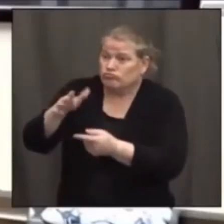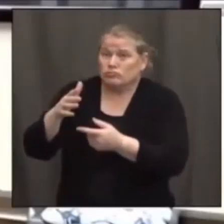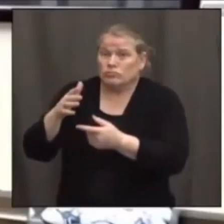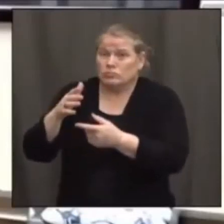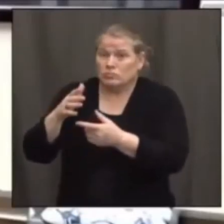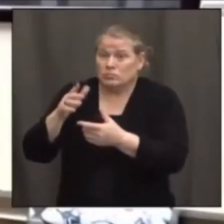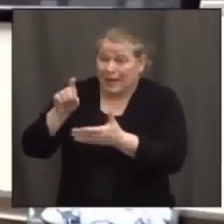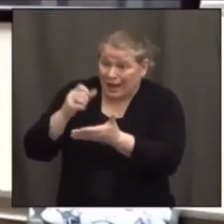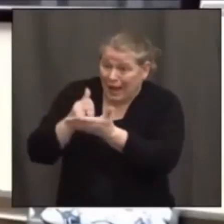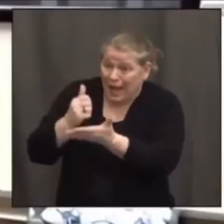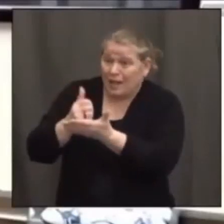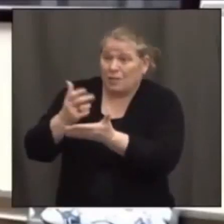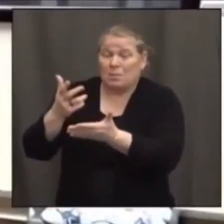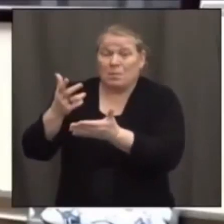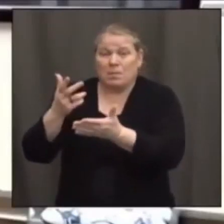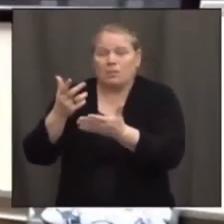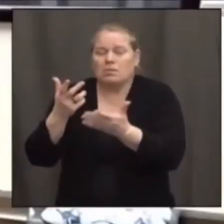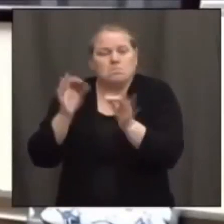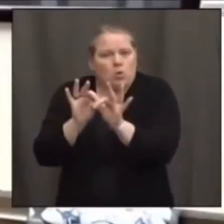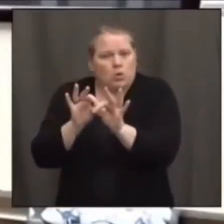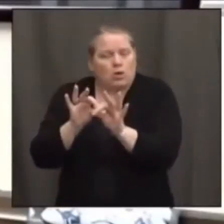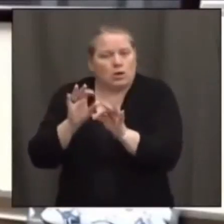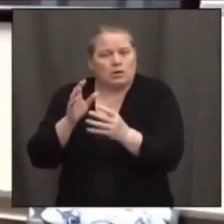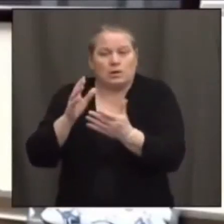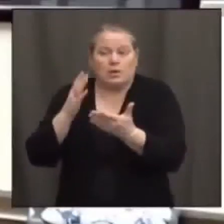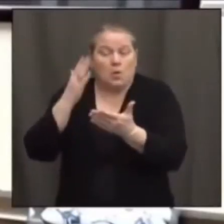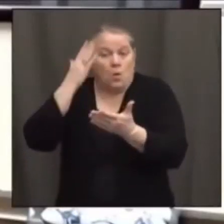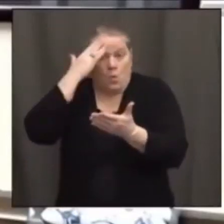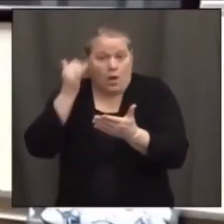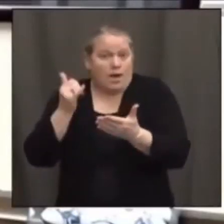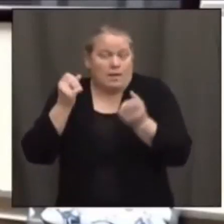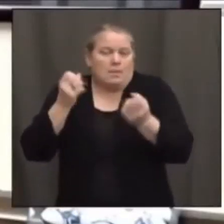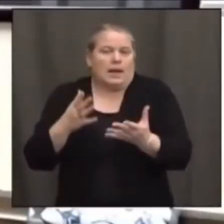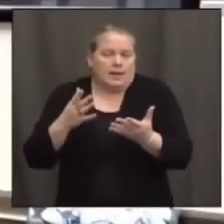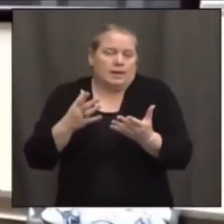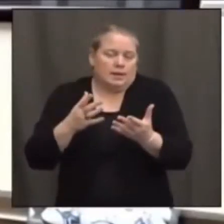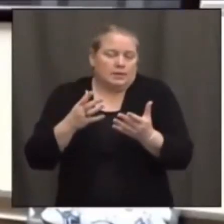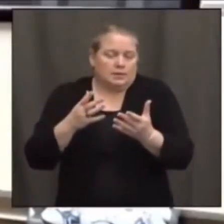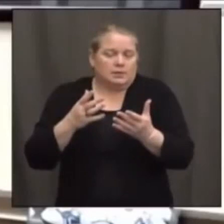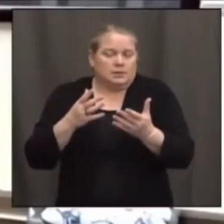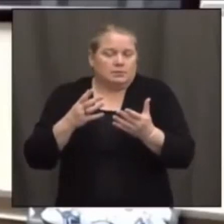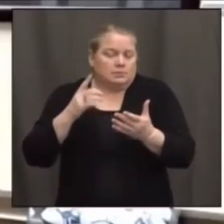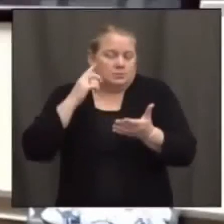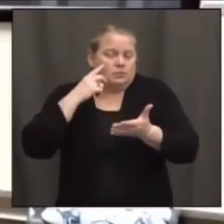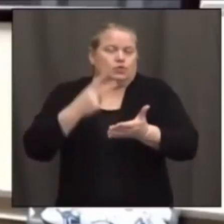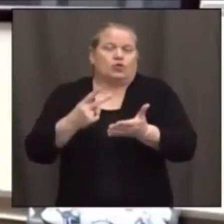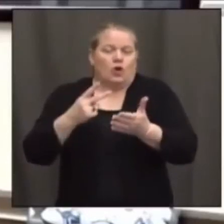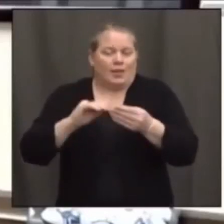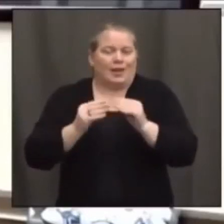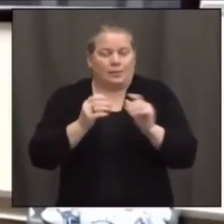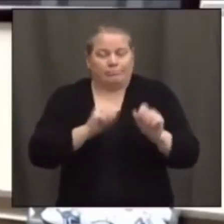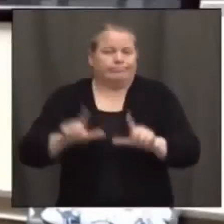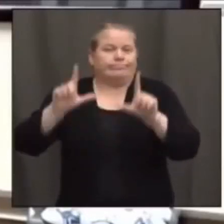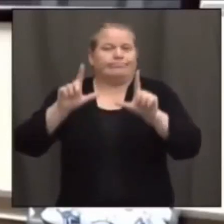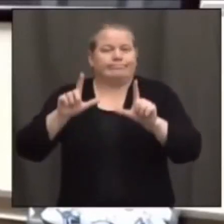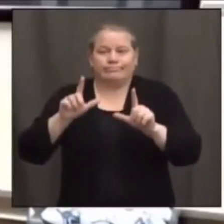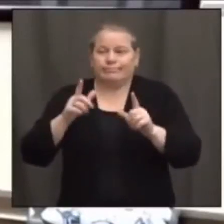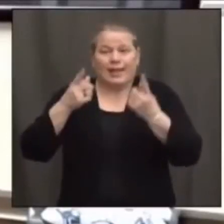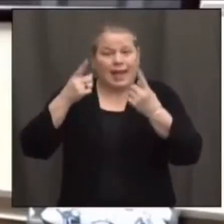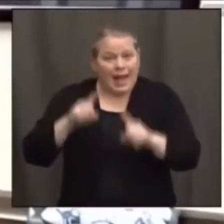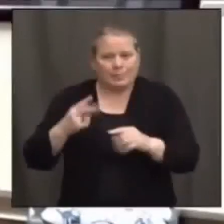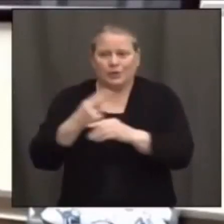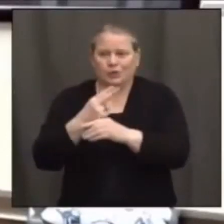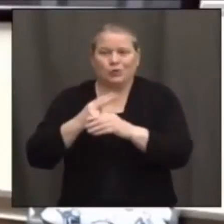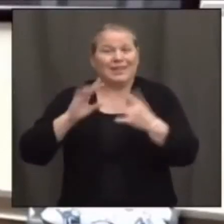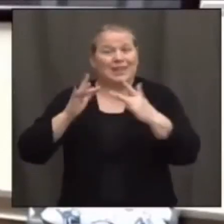if there's something you can do to help them. Because many, as you saw earlier in the slides, there's always issues with being able to use